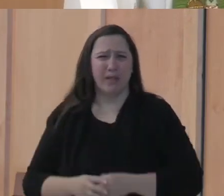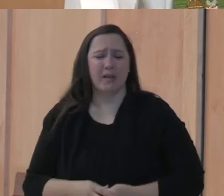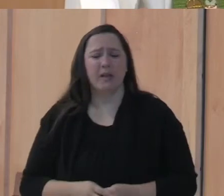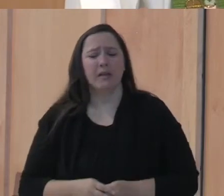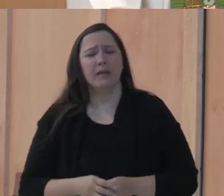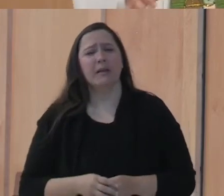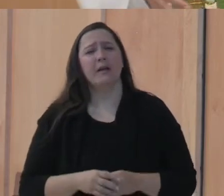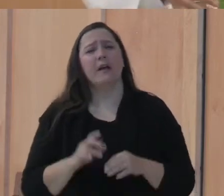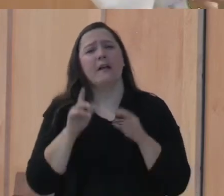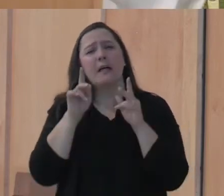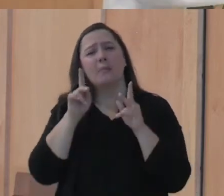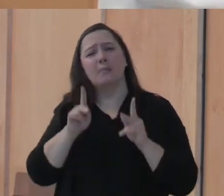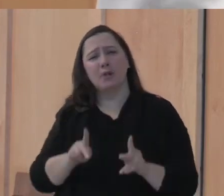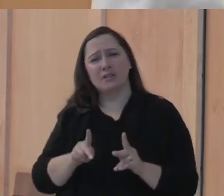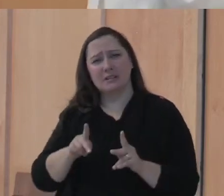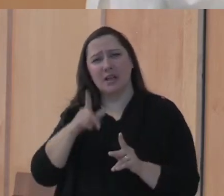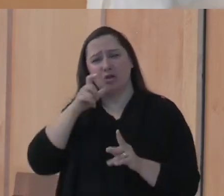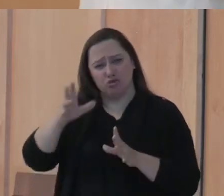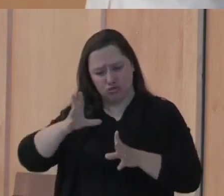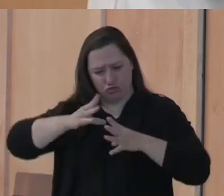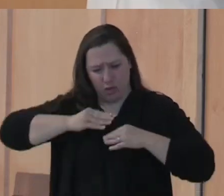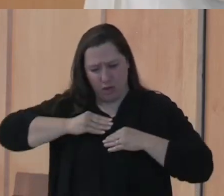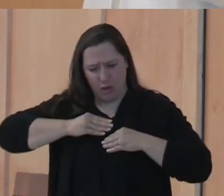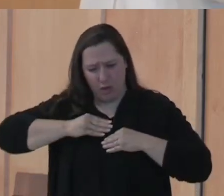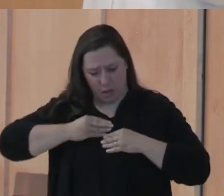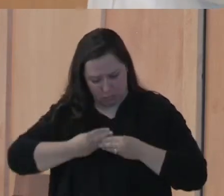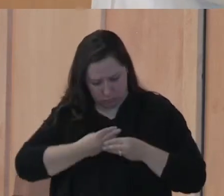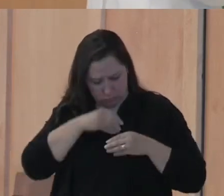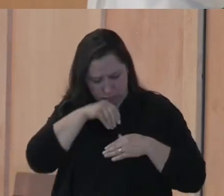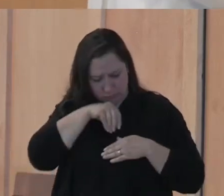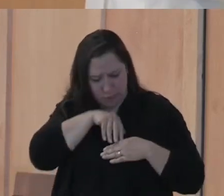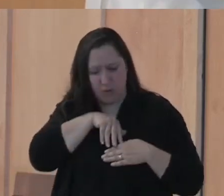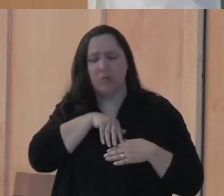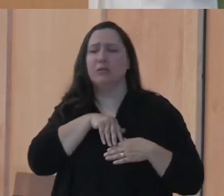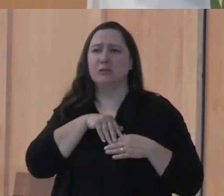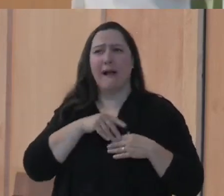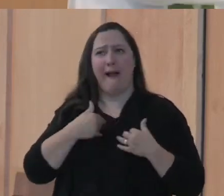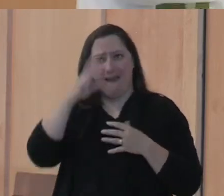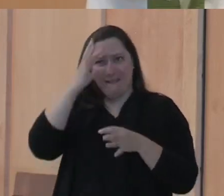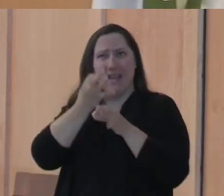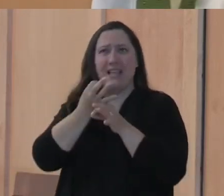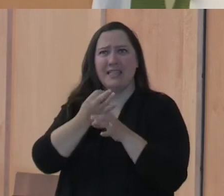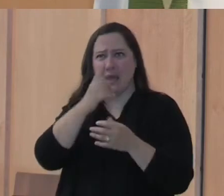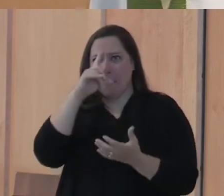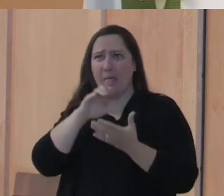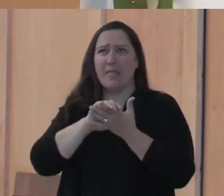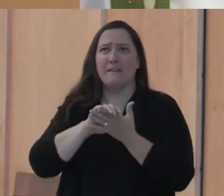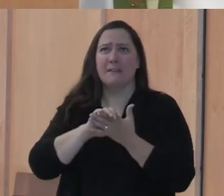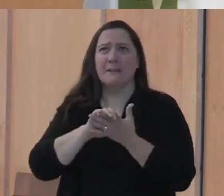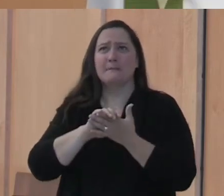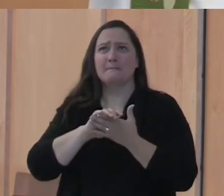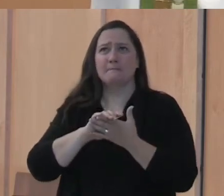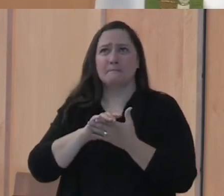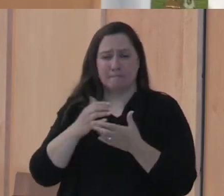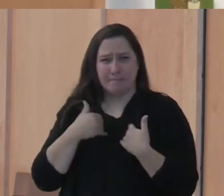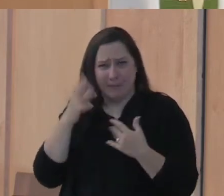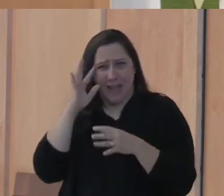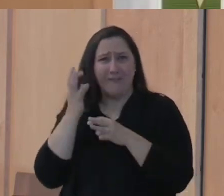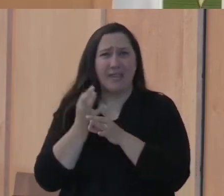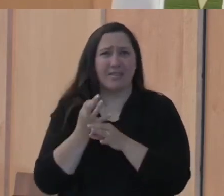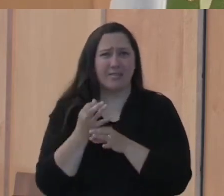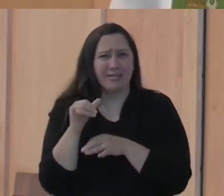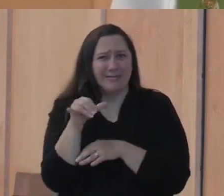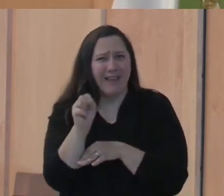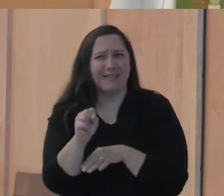Someone who takes in the word of God, and it sprouts and grows. Faith is there. This person believes in God. They have faith in Christ Jesus